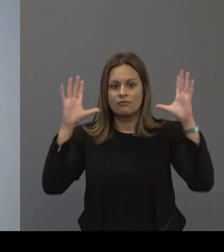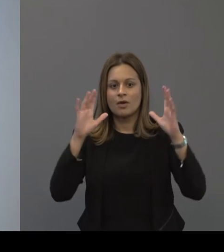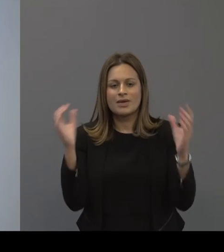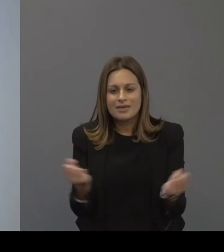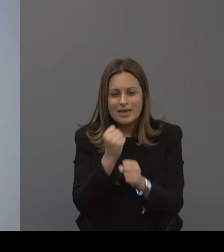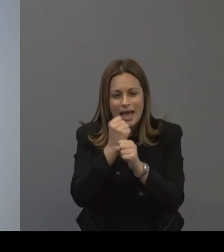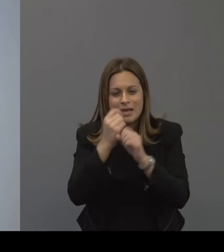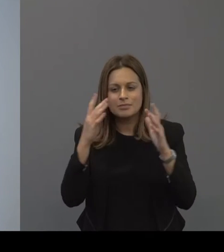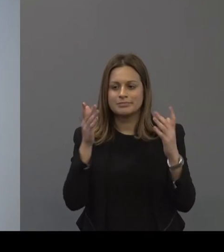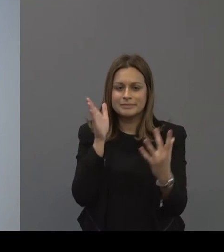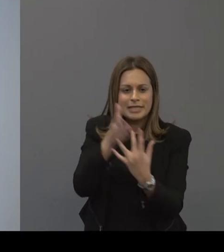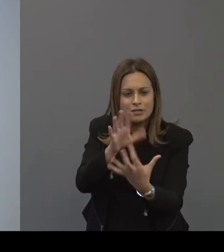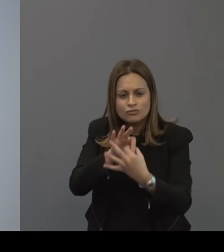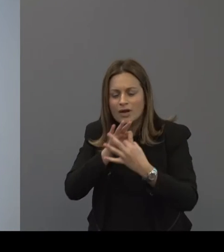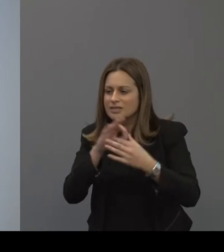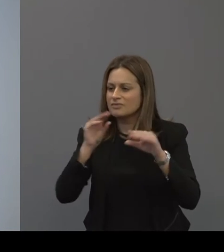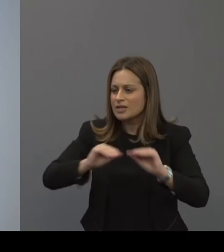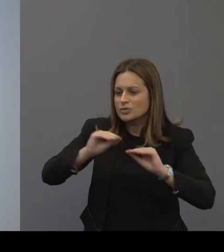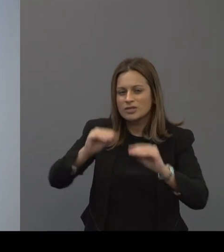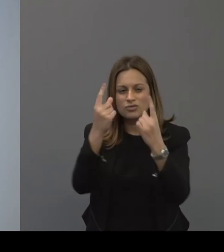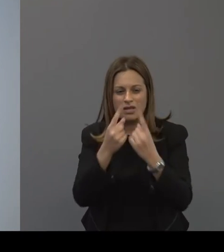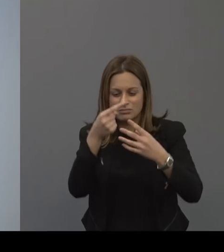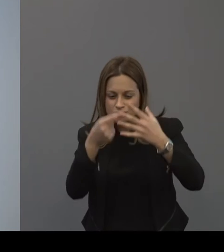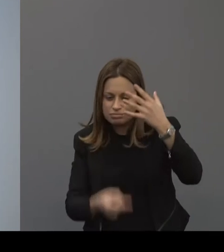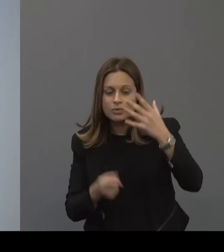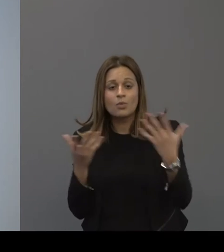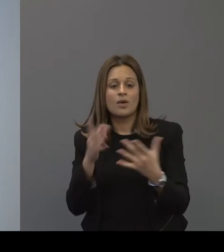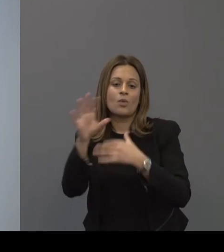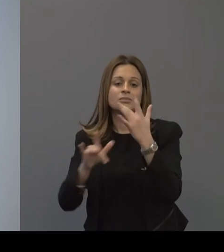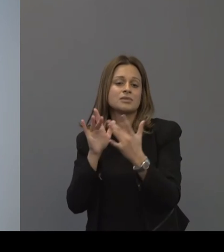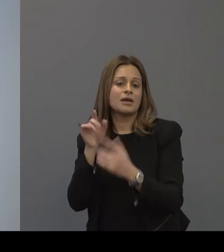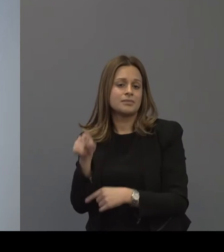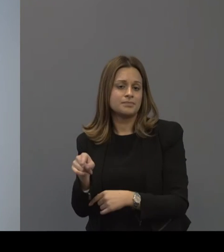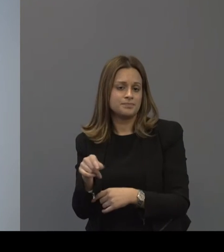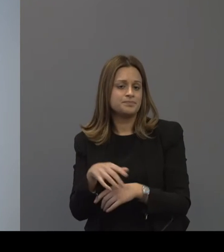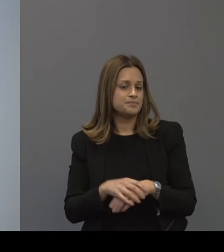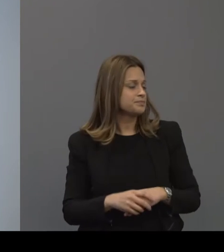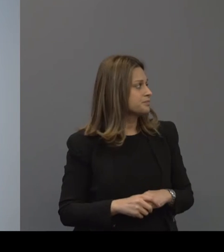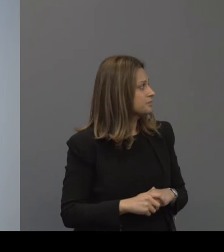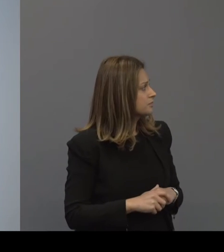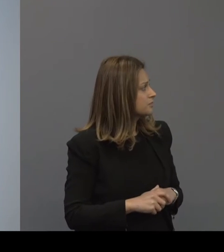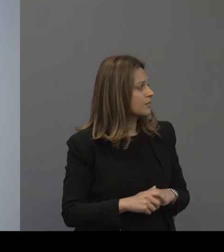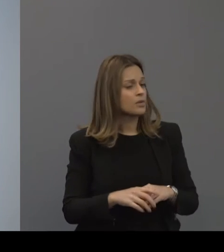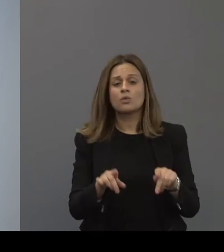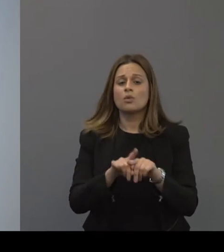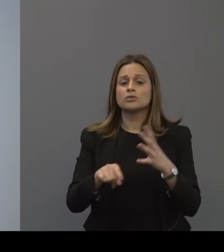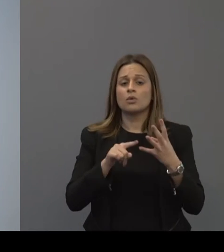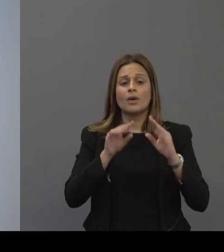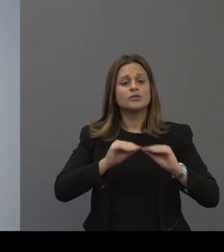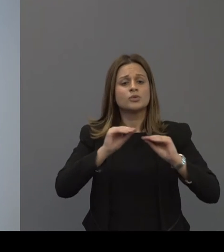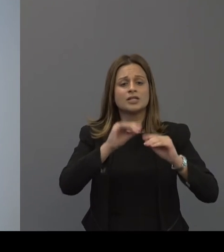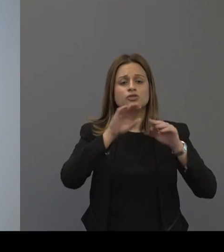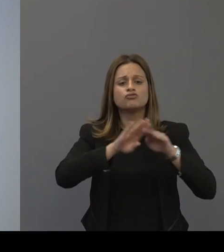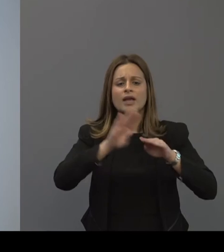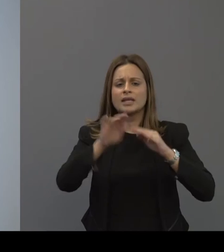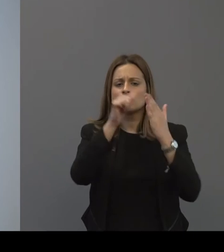and interactive educational things on the website. We put on an educator training workshop which I'll